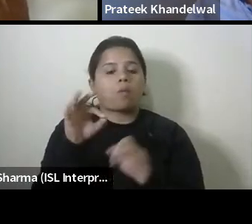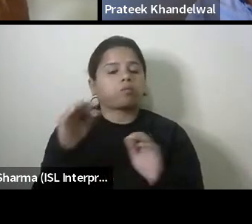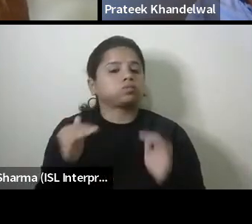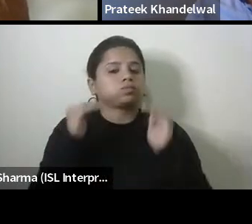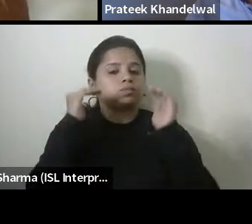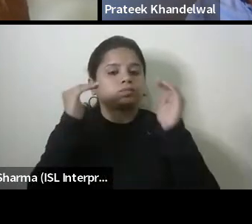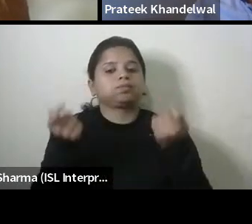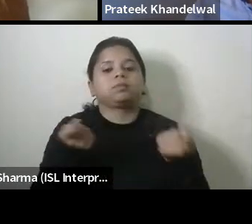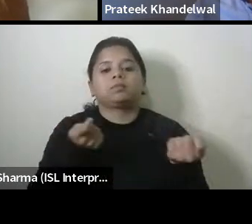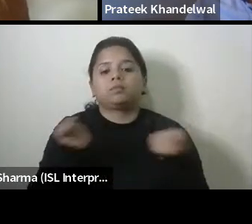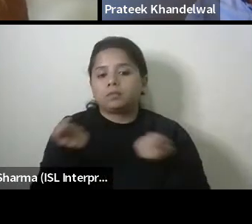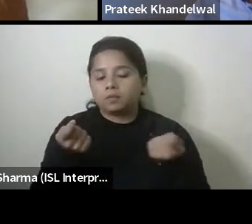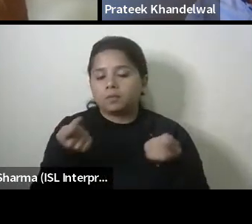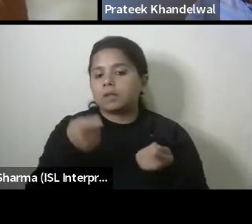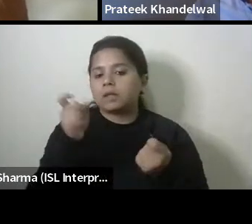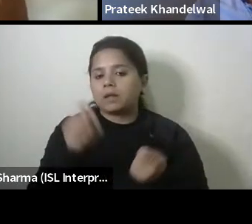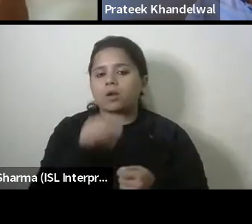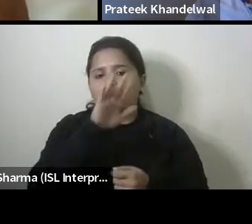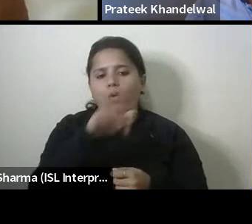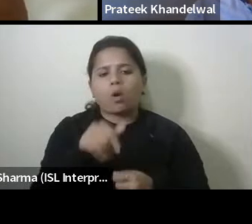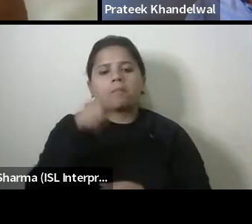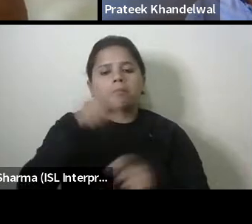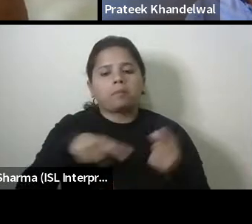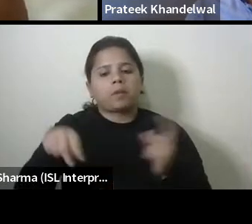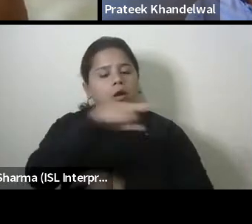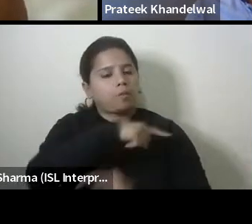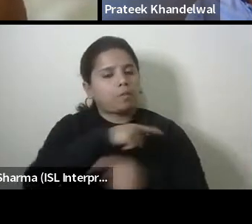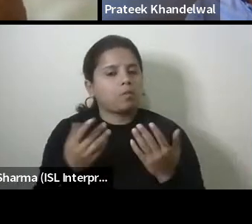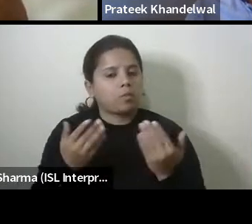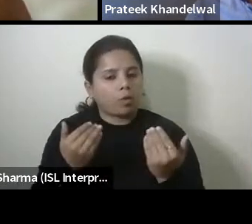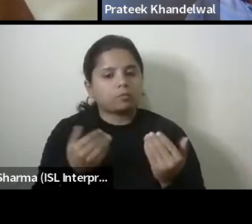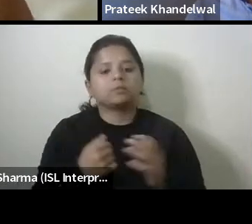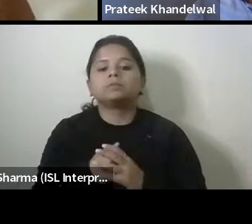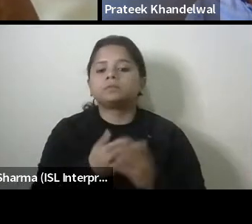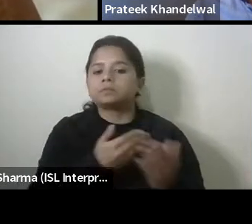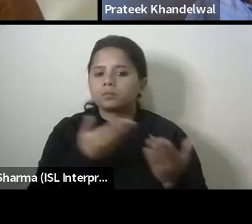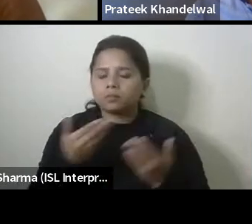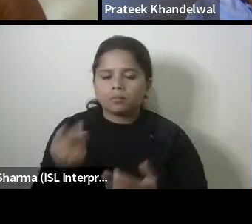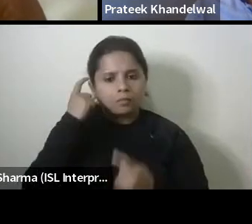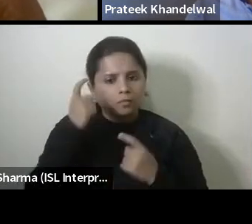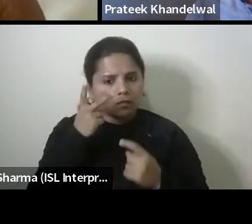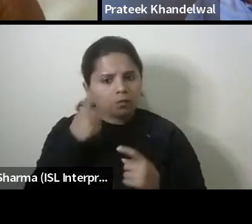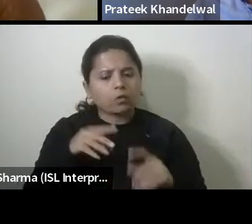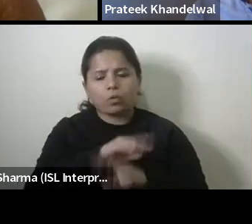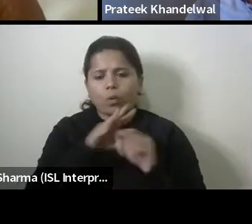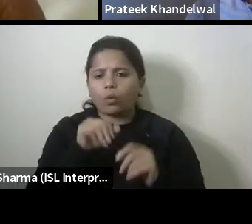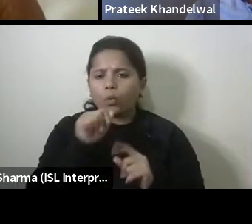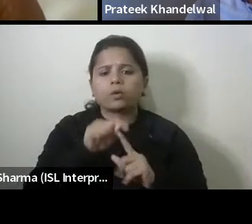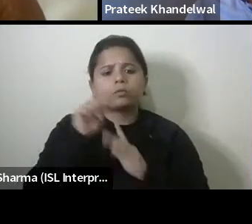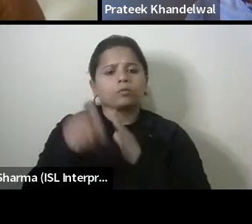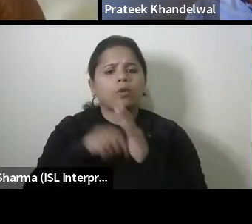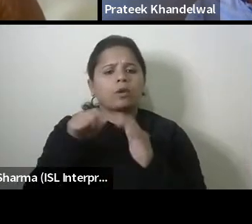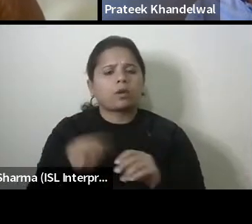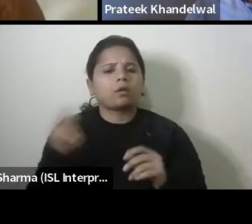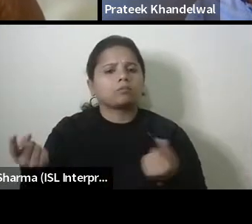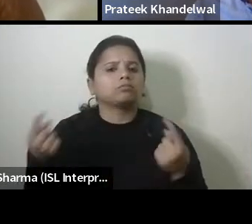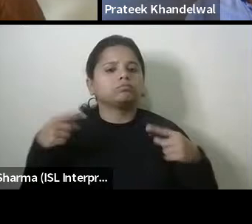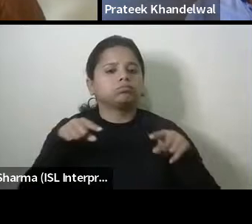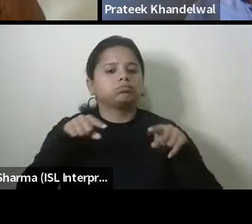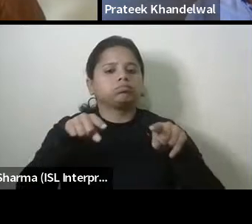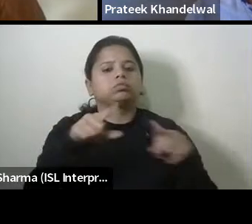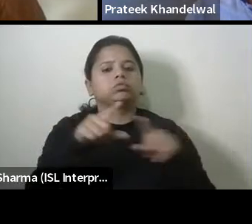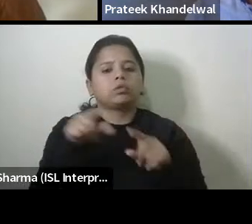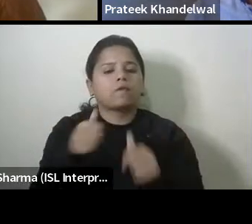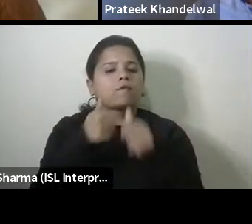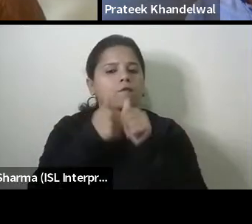then you know can call in all these people and then uh you know all your projects can be lined up uh to follow